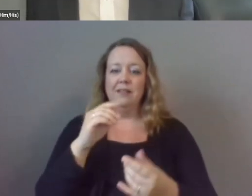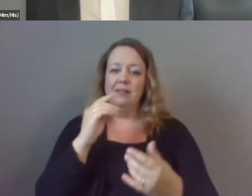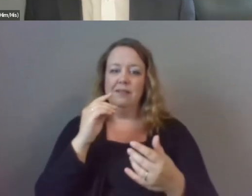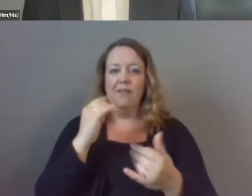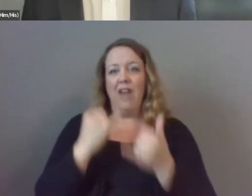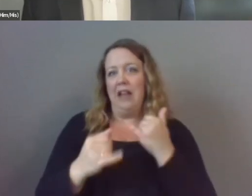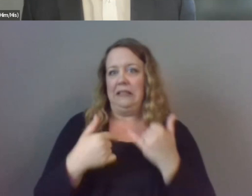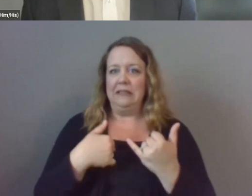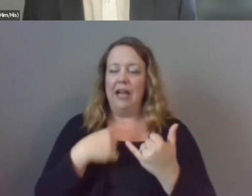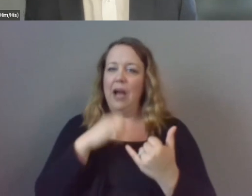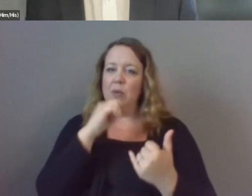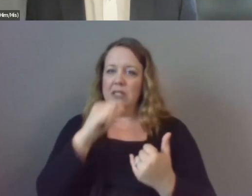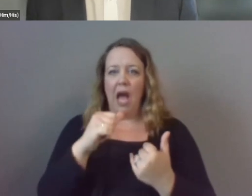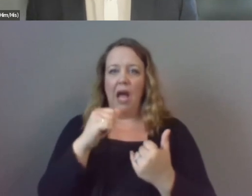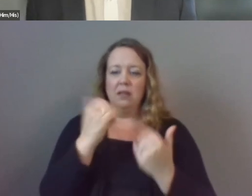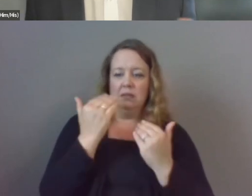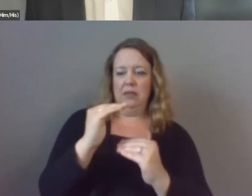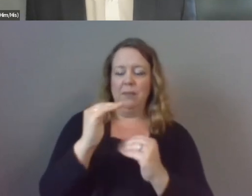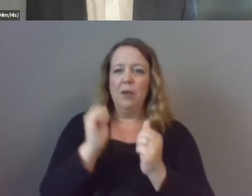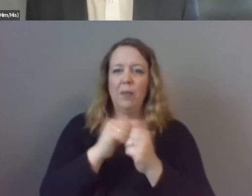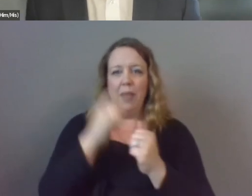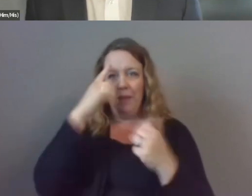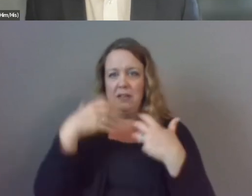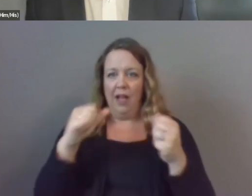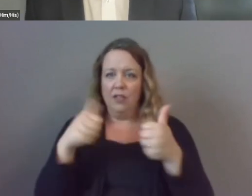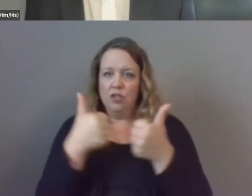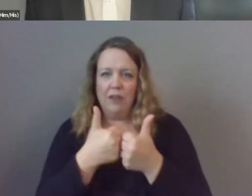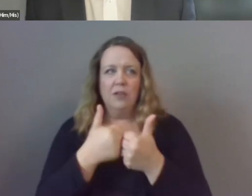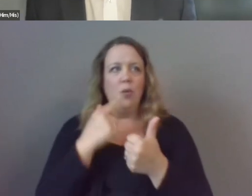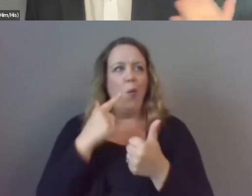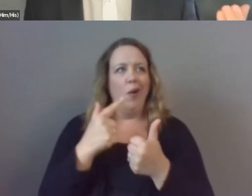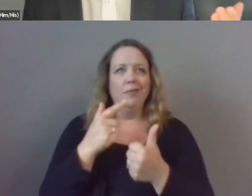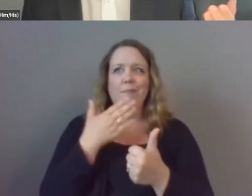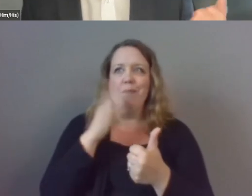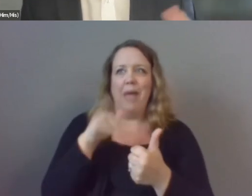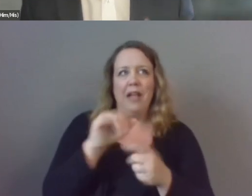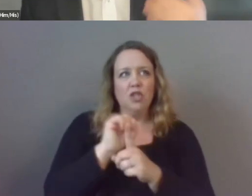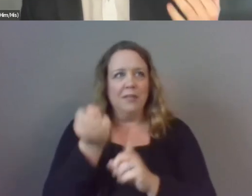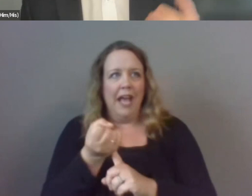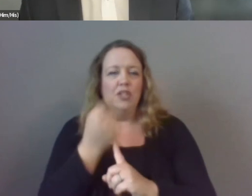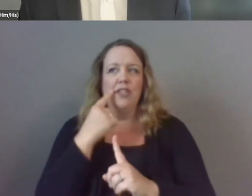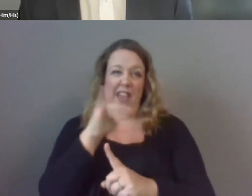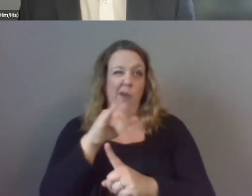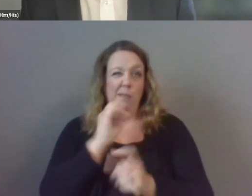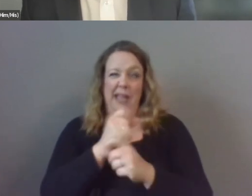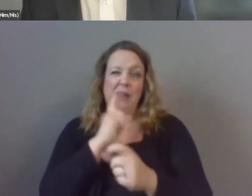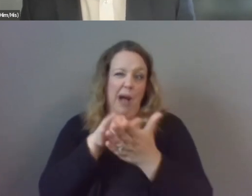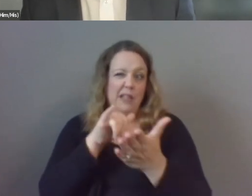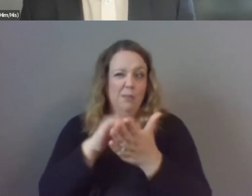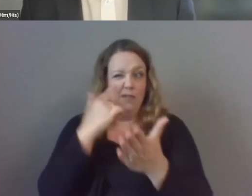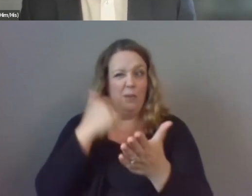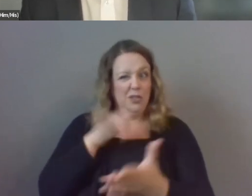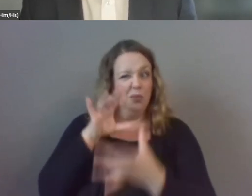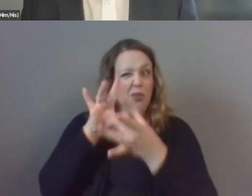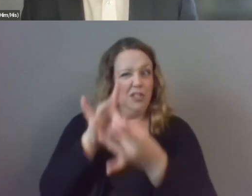compounding mental health challenges or adversarial circumstances that would have made it infeasible for me to to reach out to